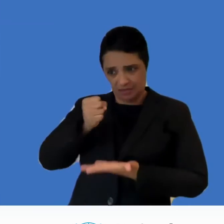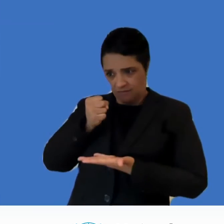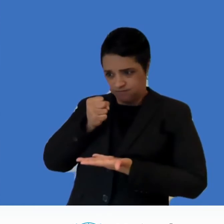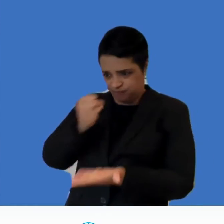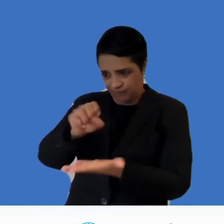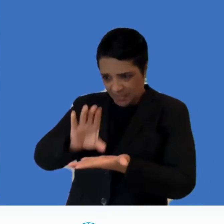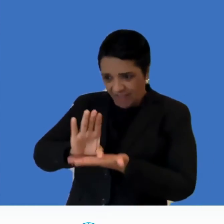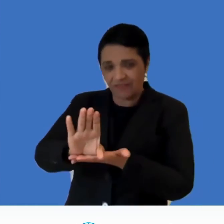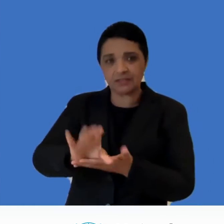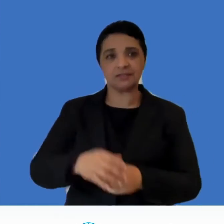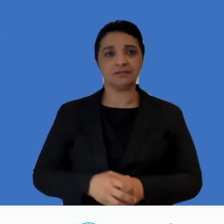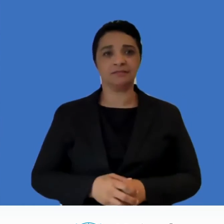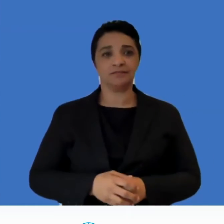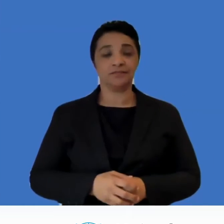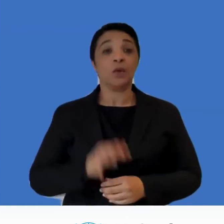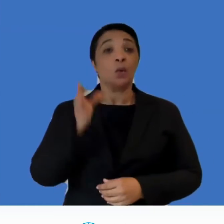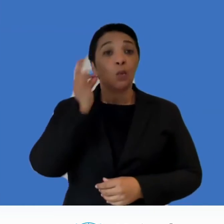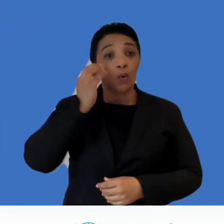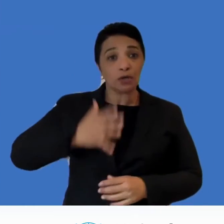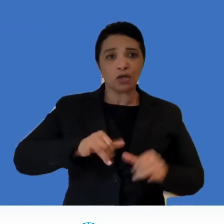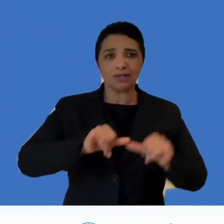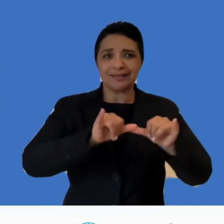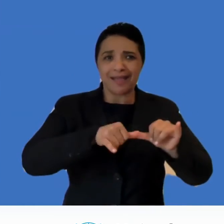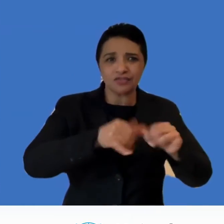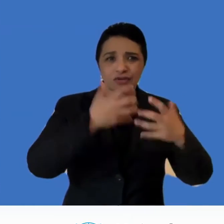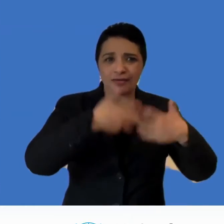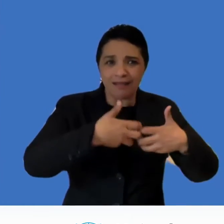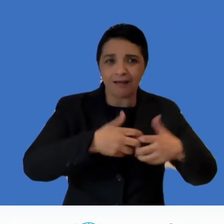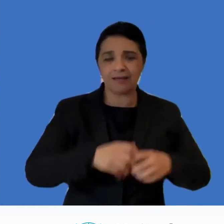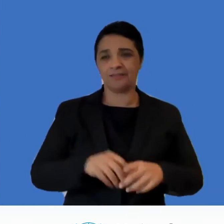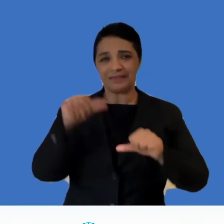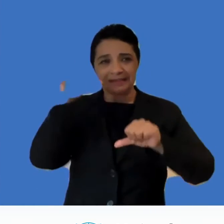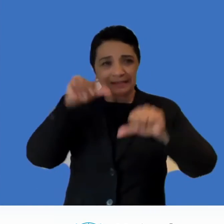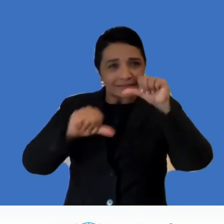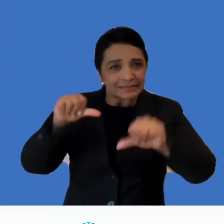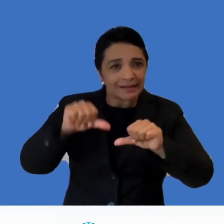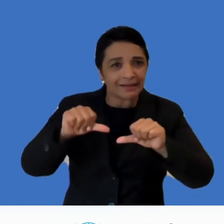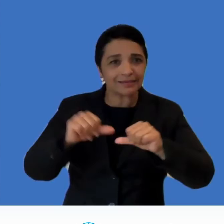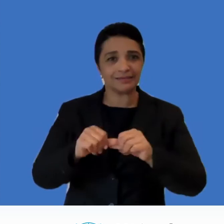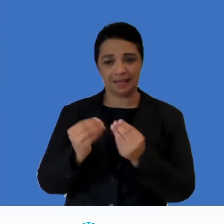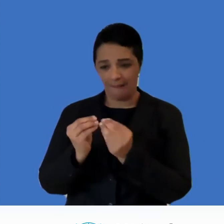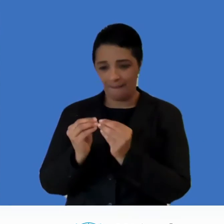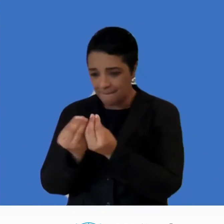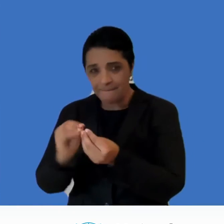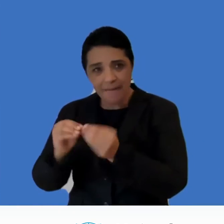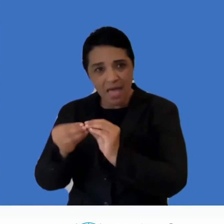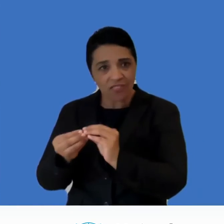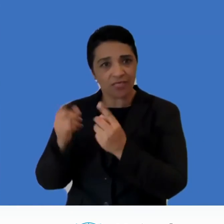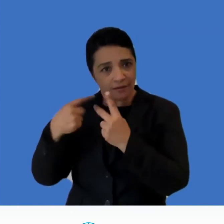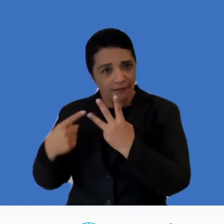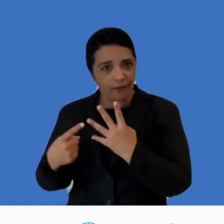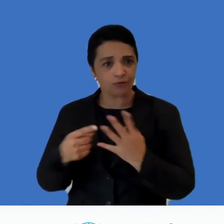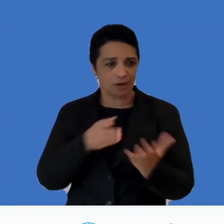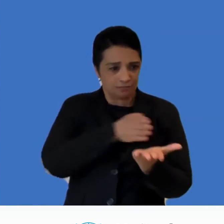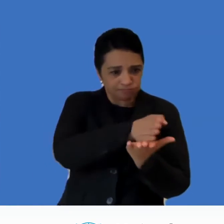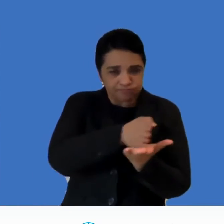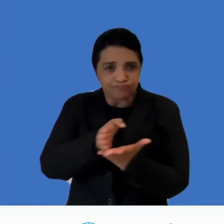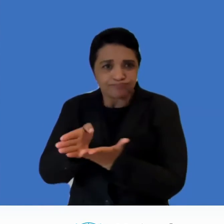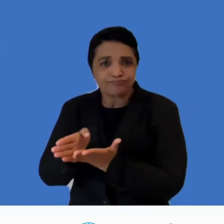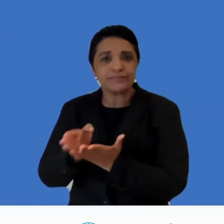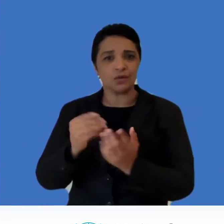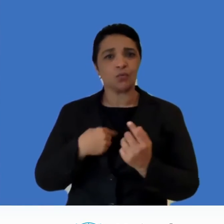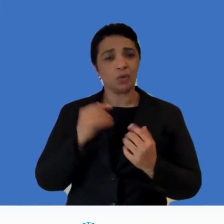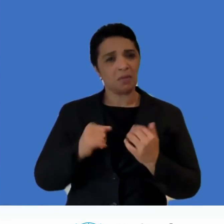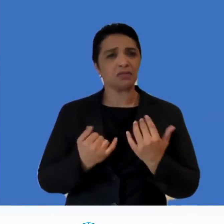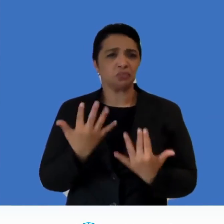in science in science math we ladies and gentlemen we want equity